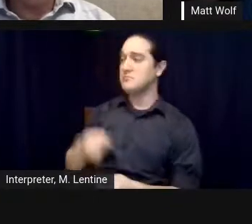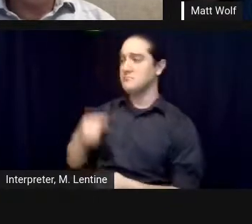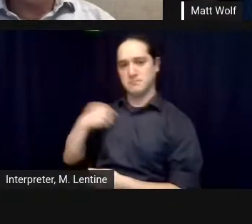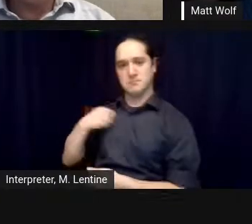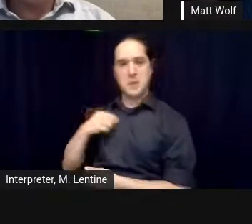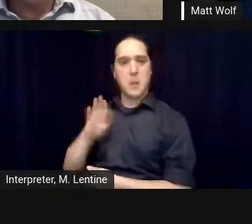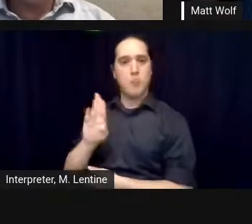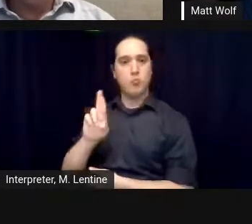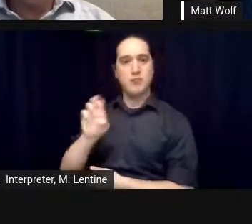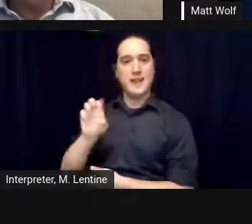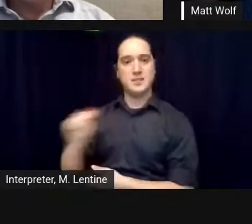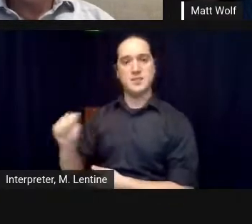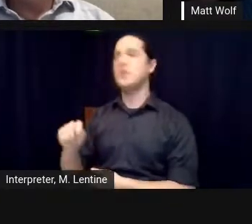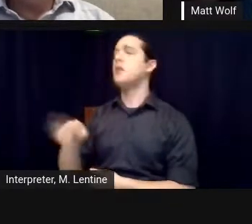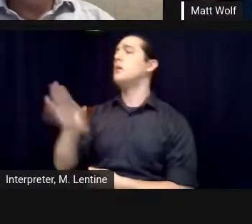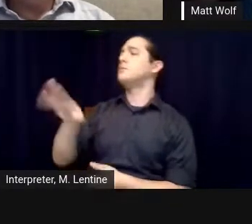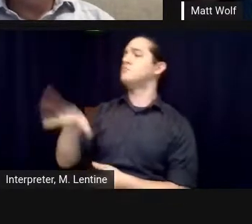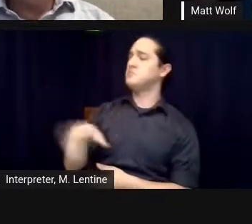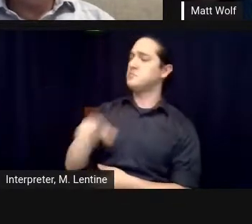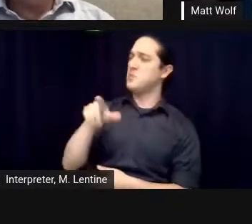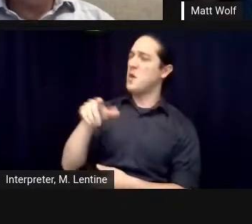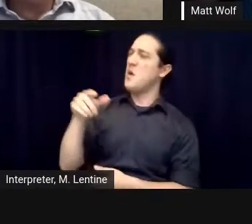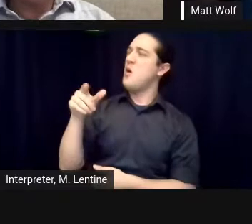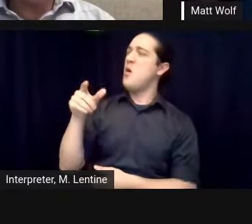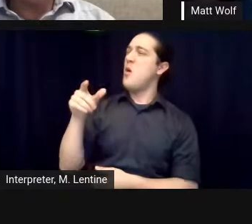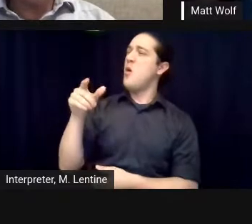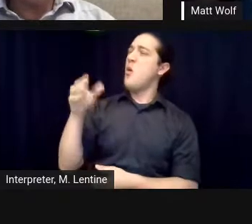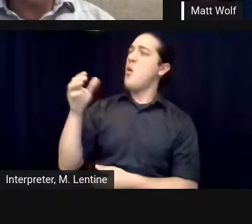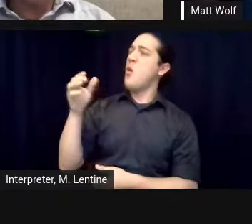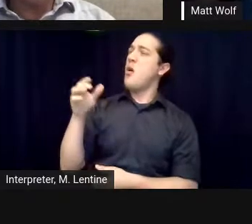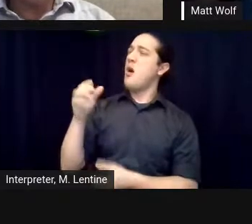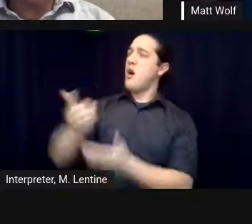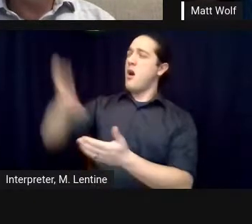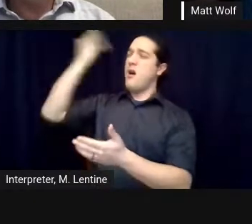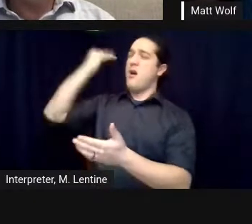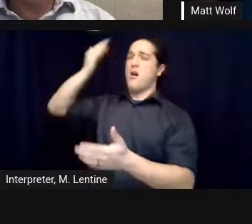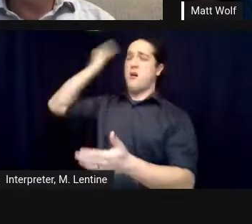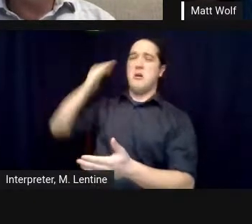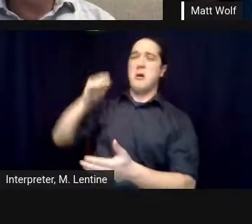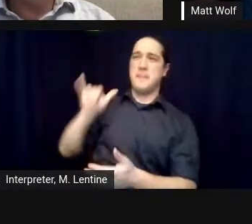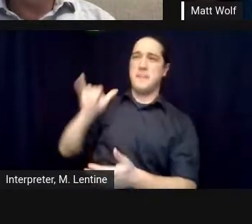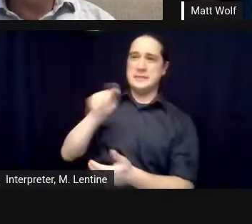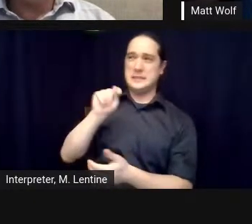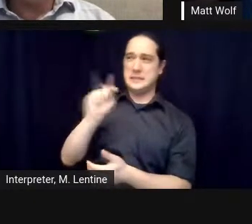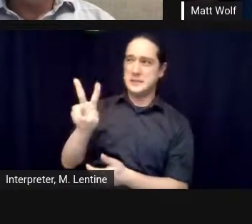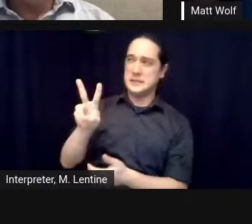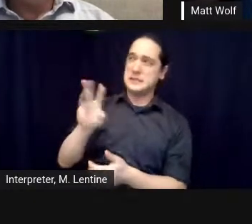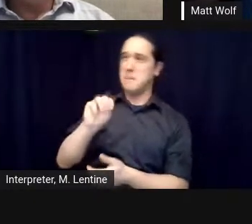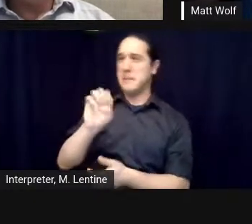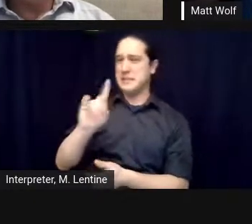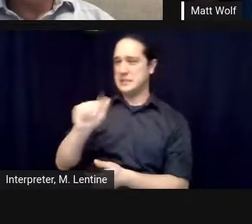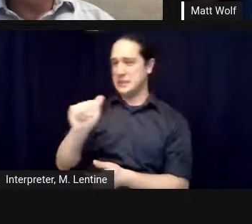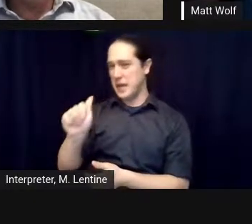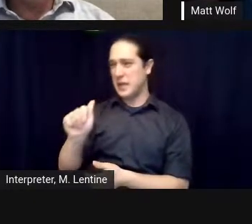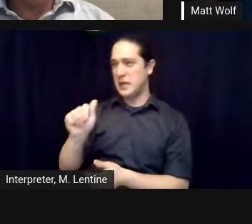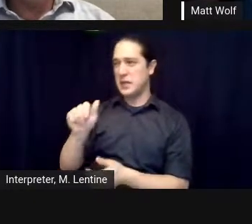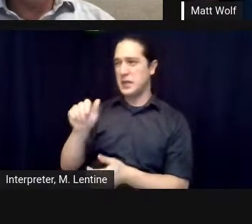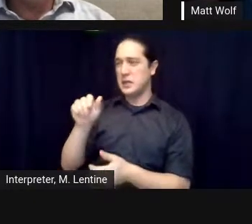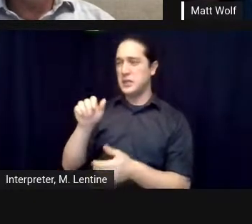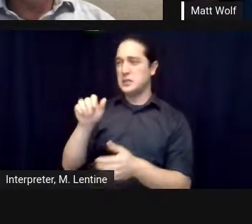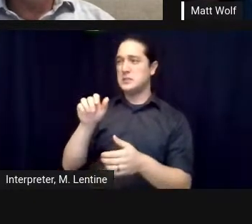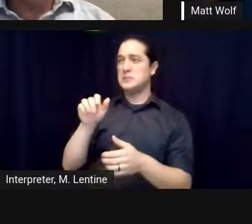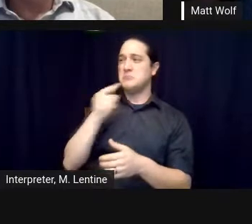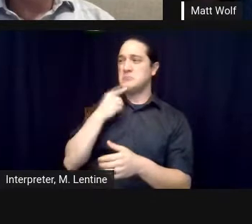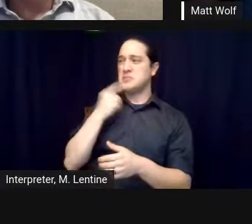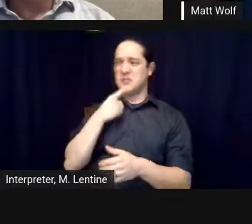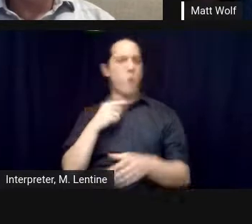dismissive um what what was it about this project that that uh you know elicited that kind